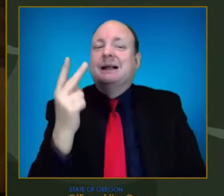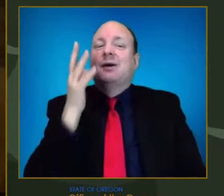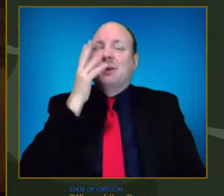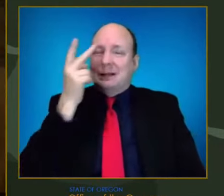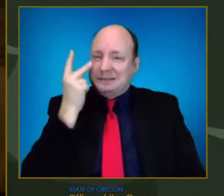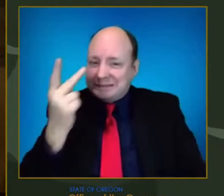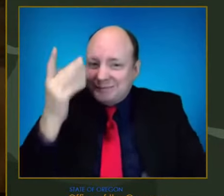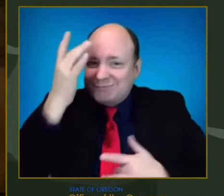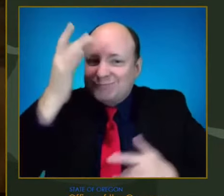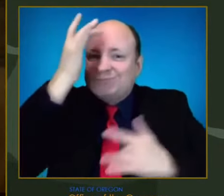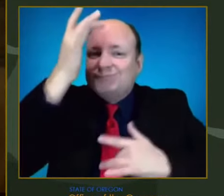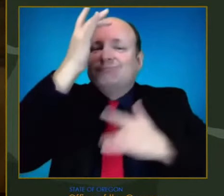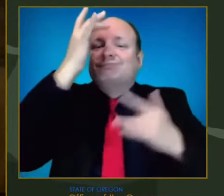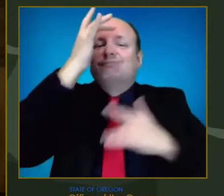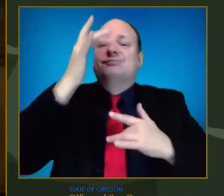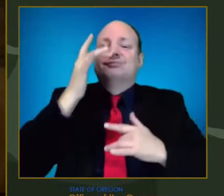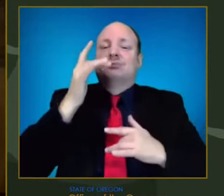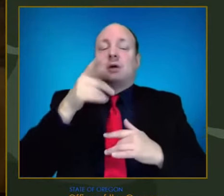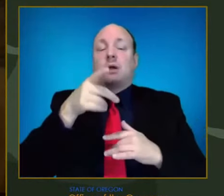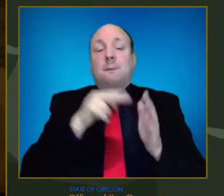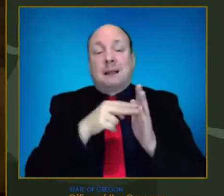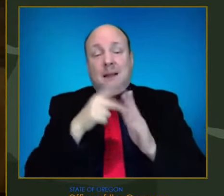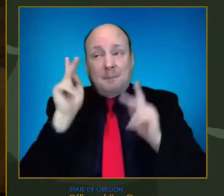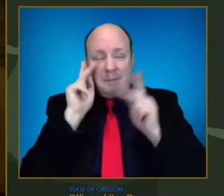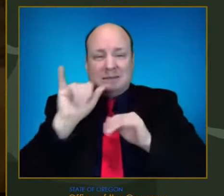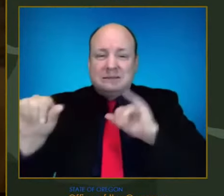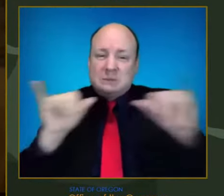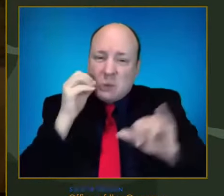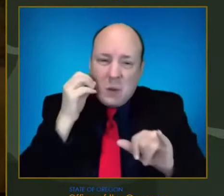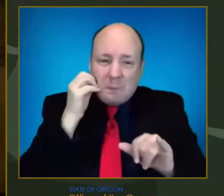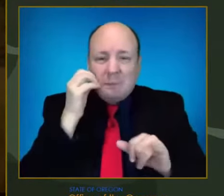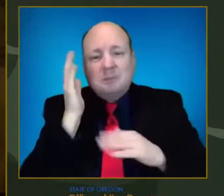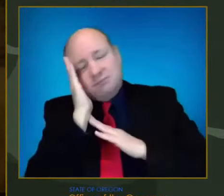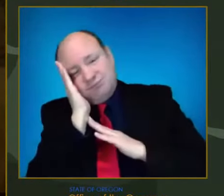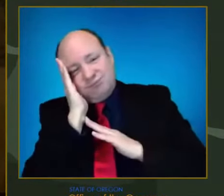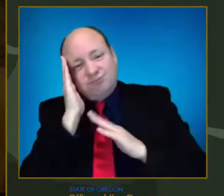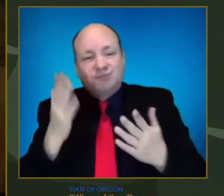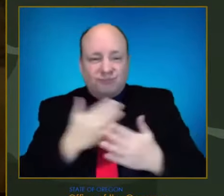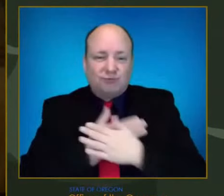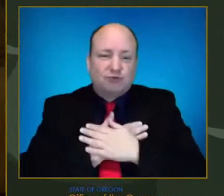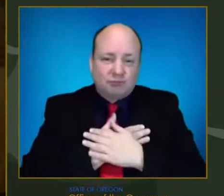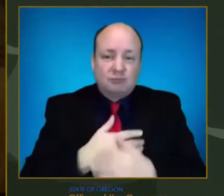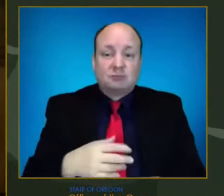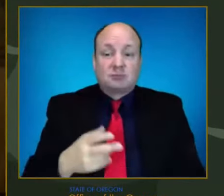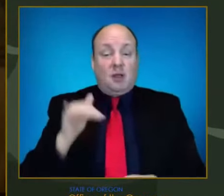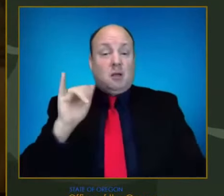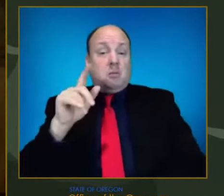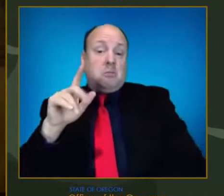different this time, the length of stay are lower, the need for ICU or